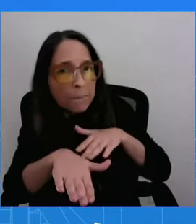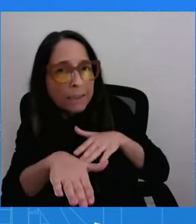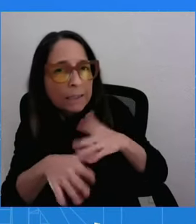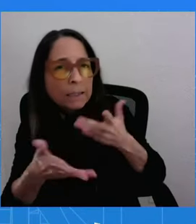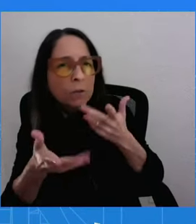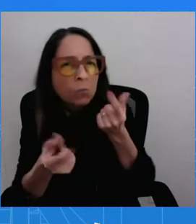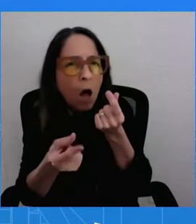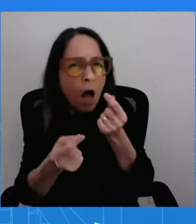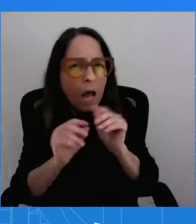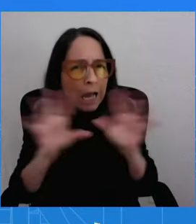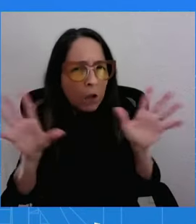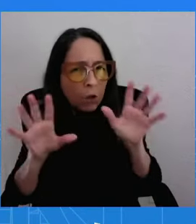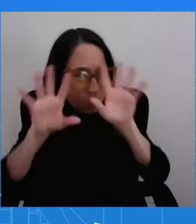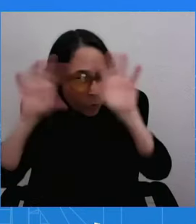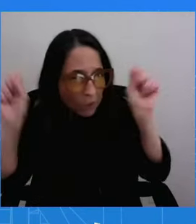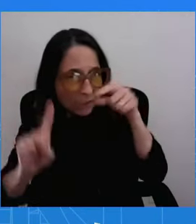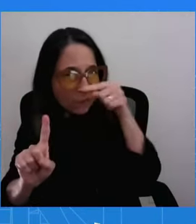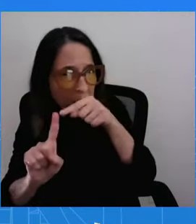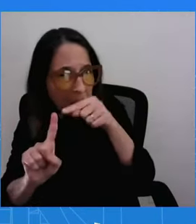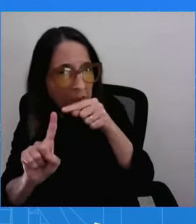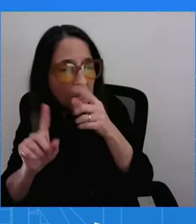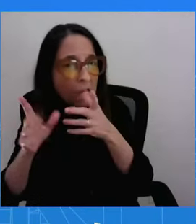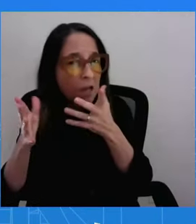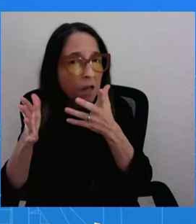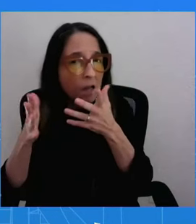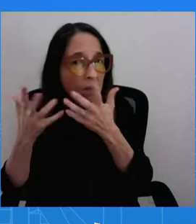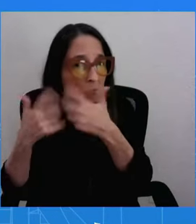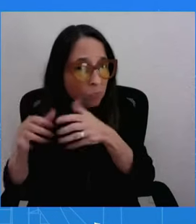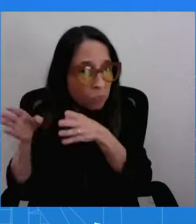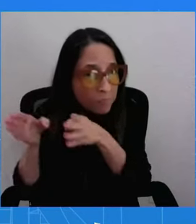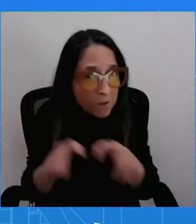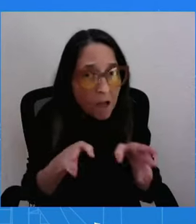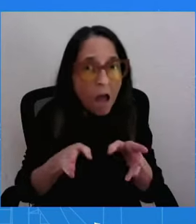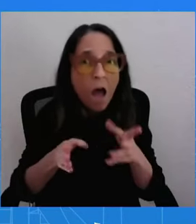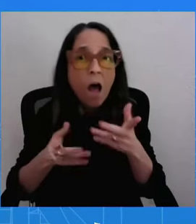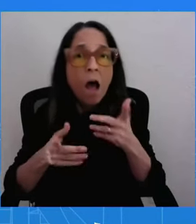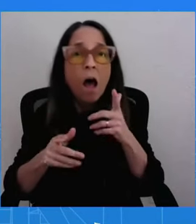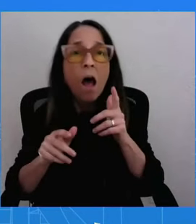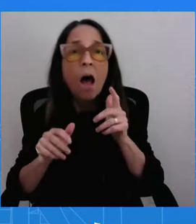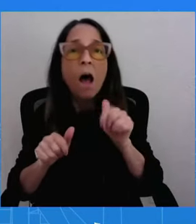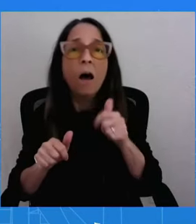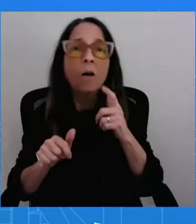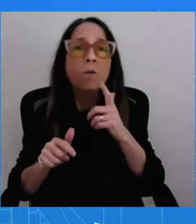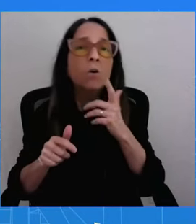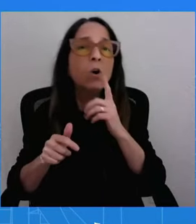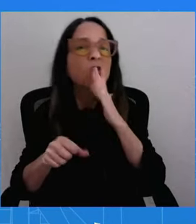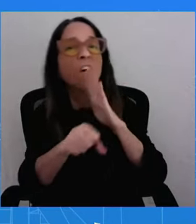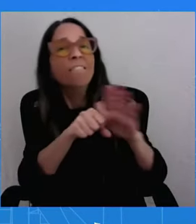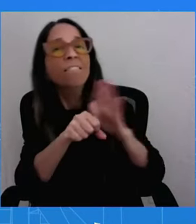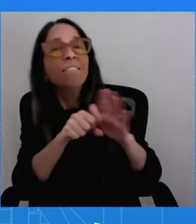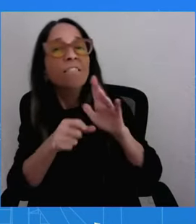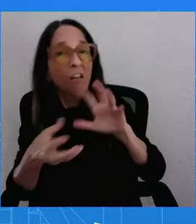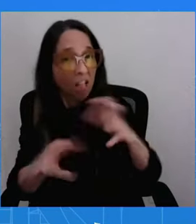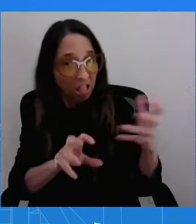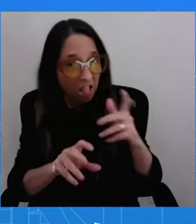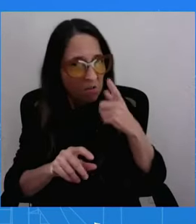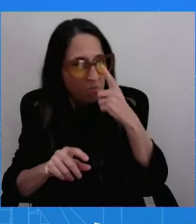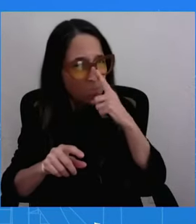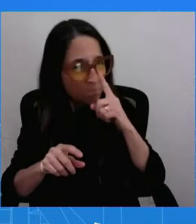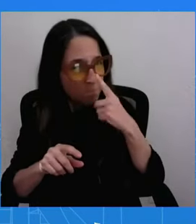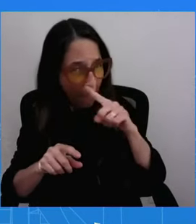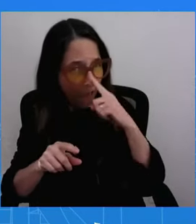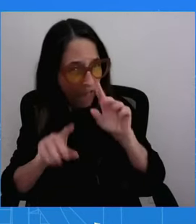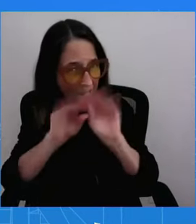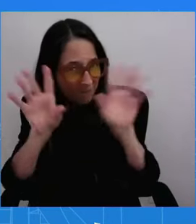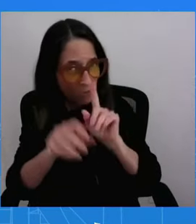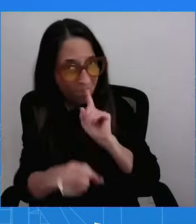nix that deal? Can you confirm that reporting? I cannot. And one other sort of just a quick question about,